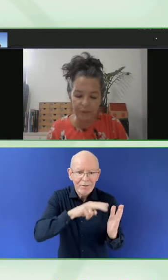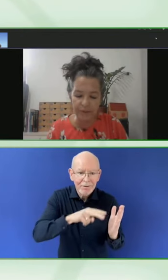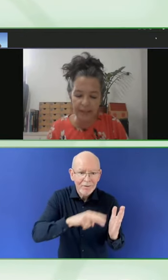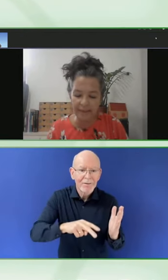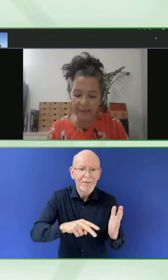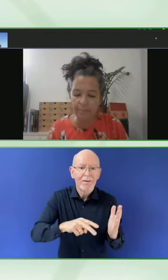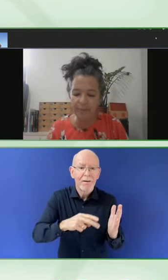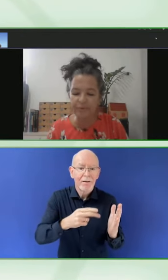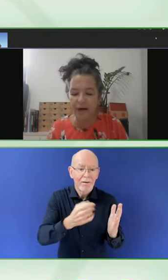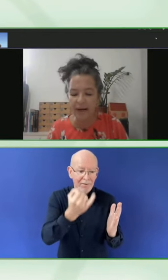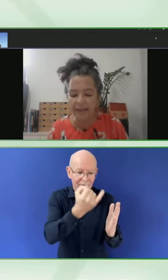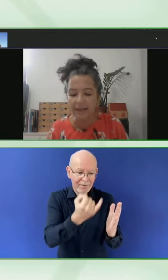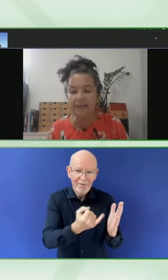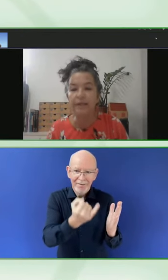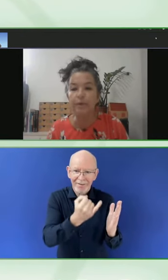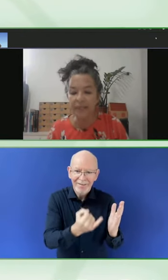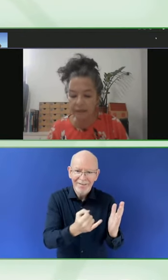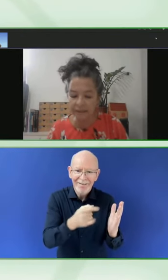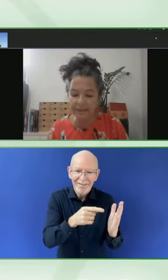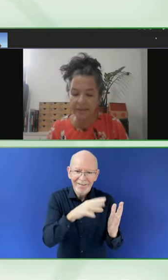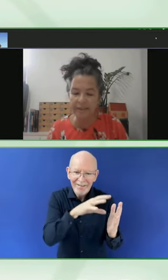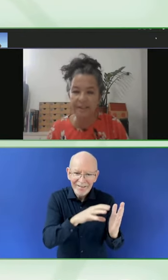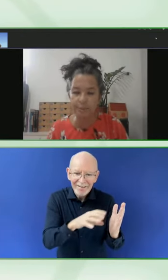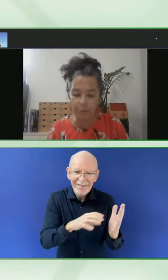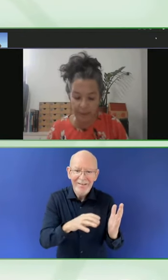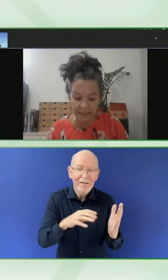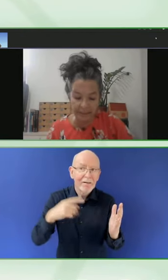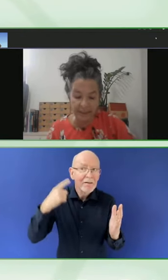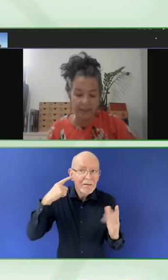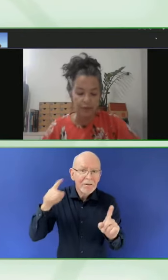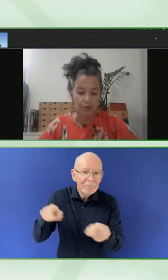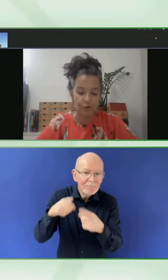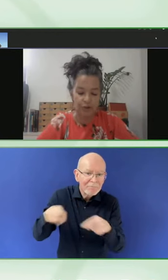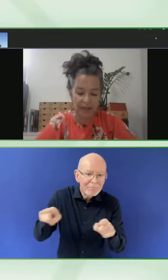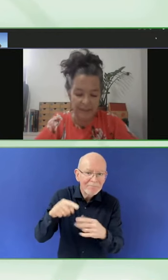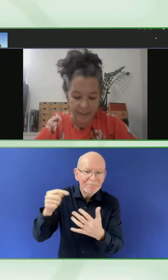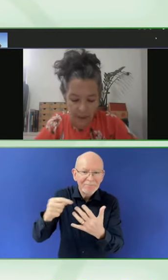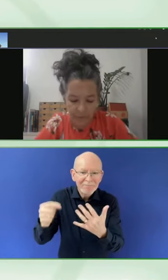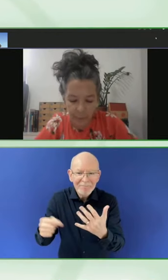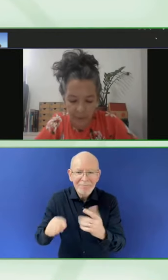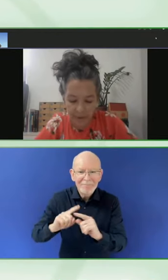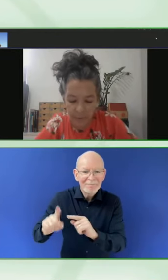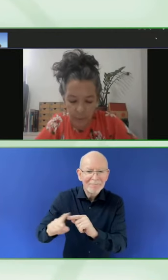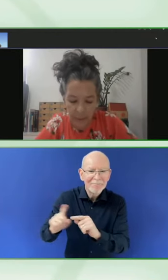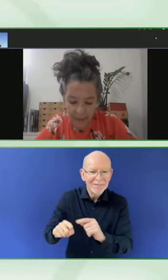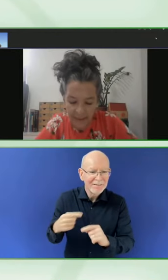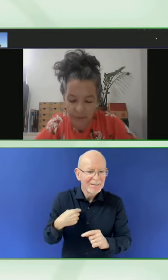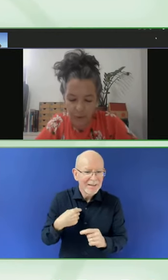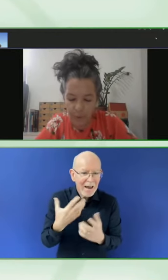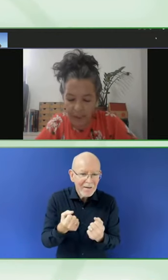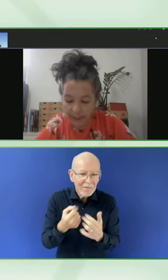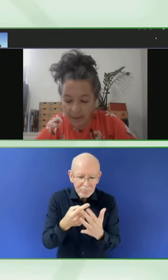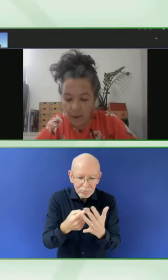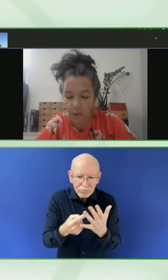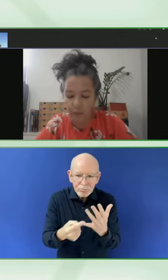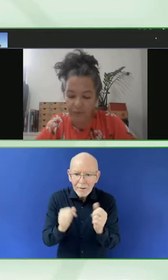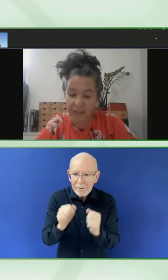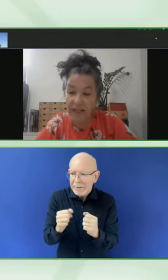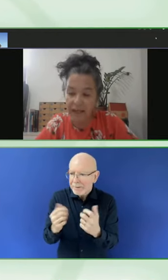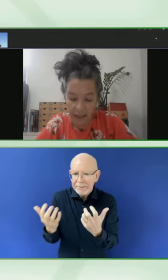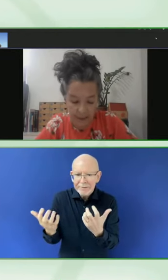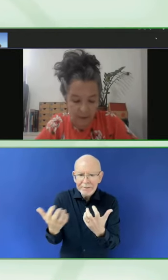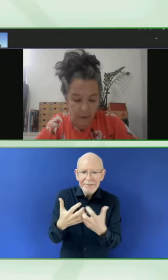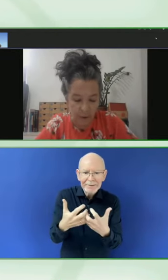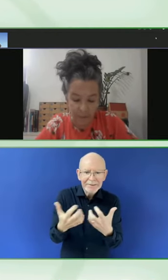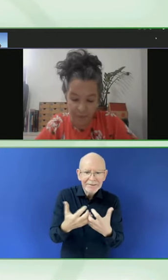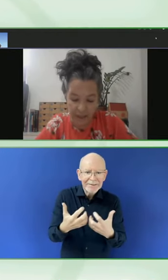materials that amplify the reader's experience, suggesting different ways to read with